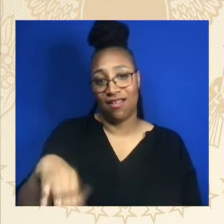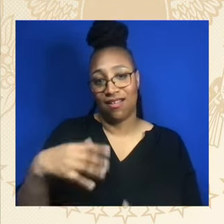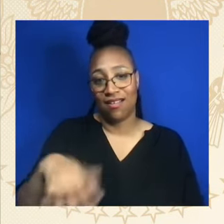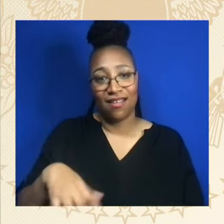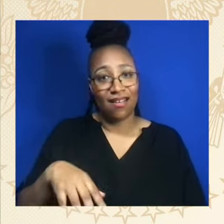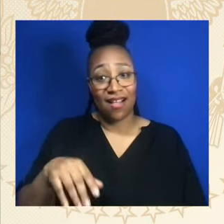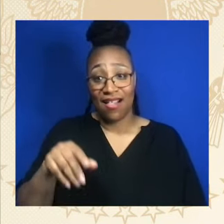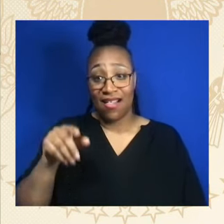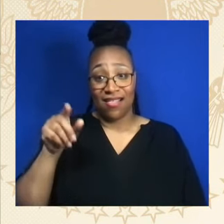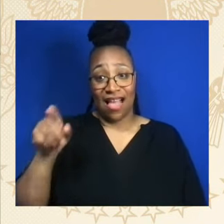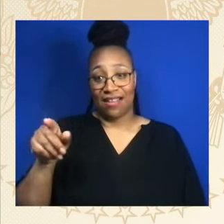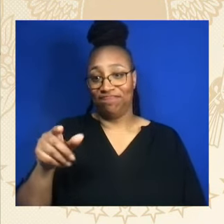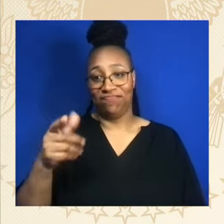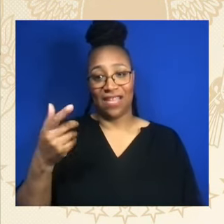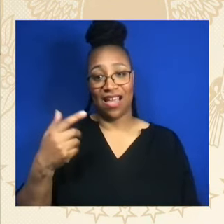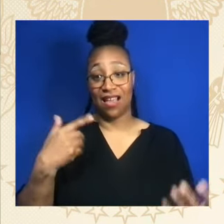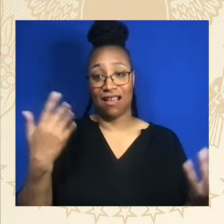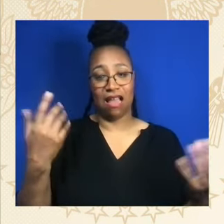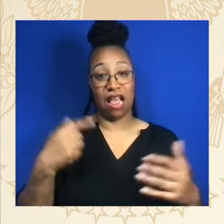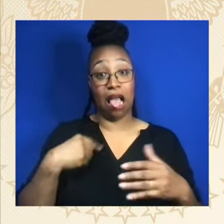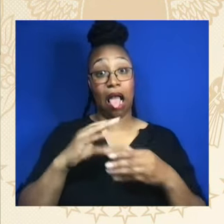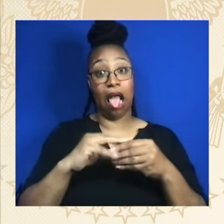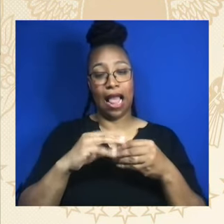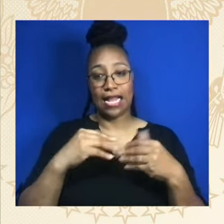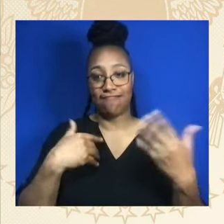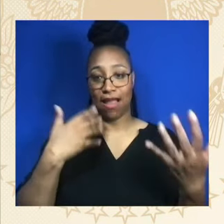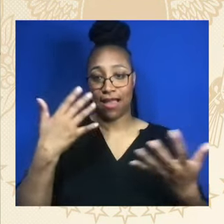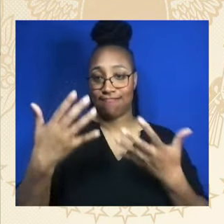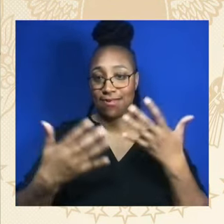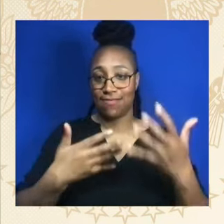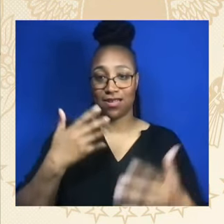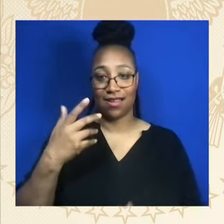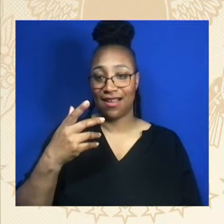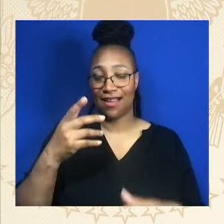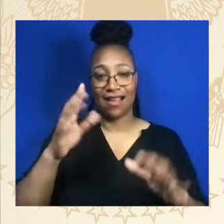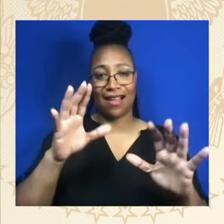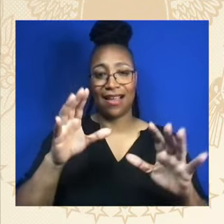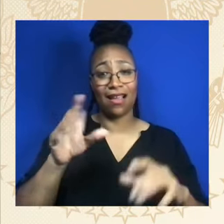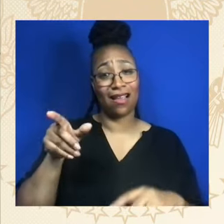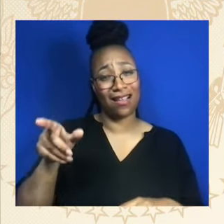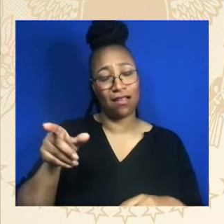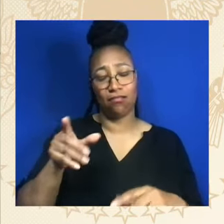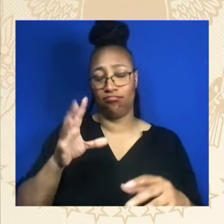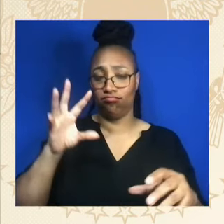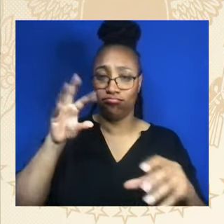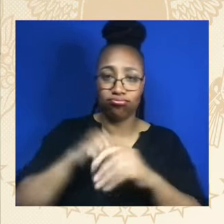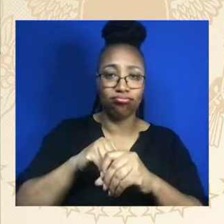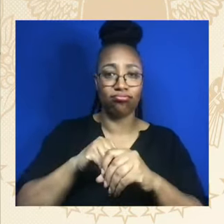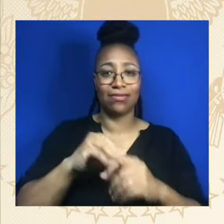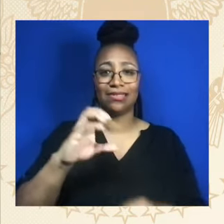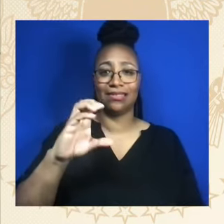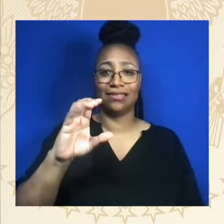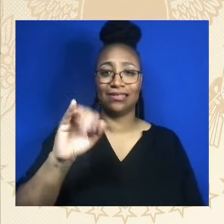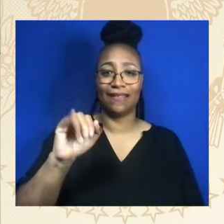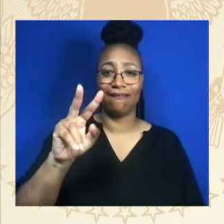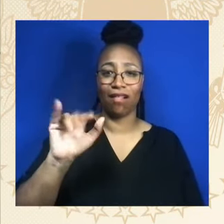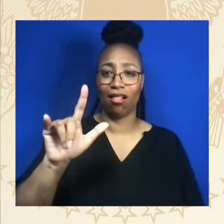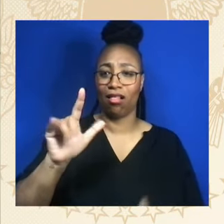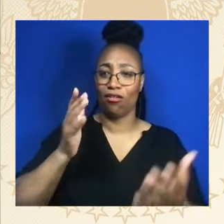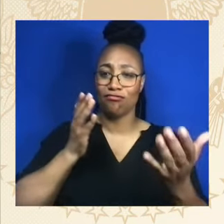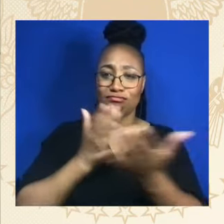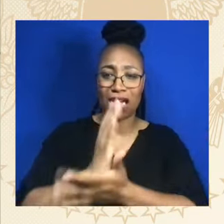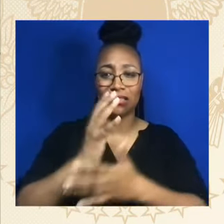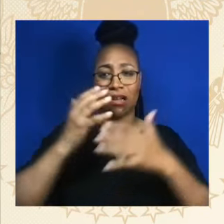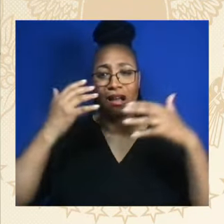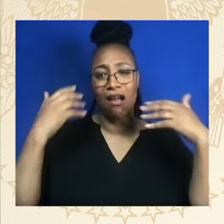and business leaders are here today. And by the way, I've worked a long time with the presidents of my home state, HBCU, Delaware State. Yes, sir.